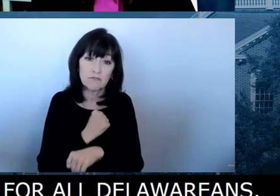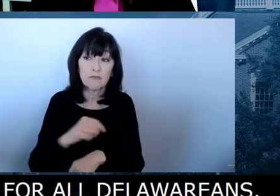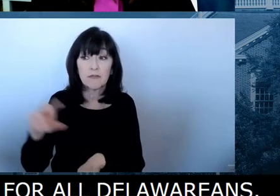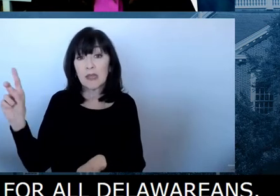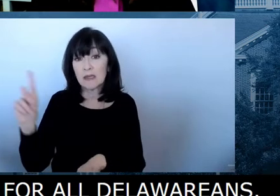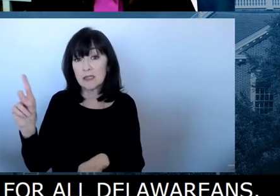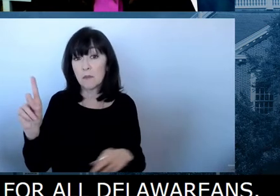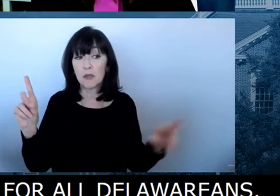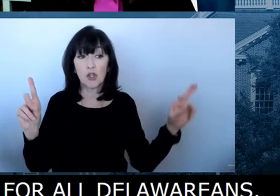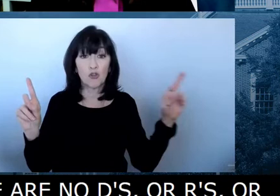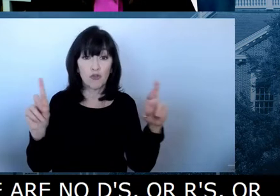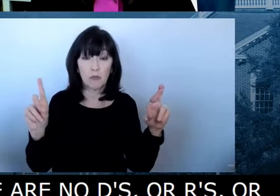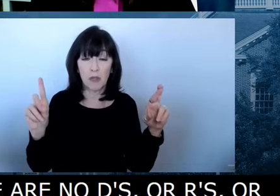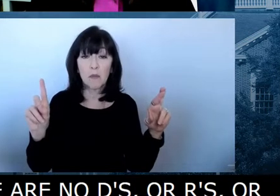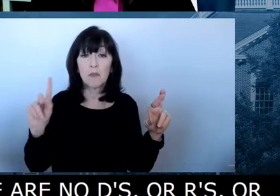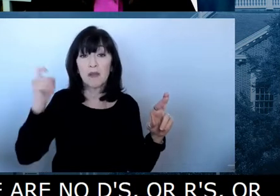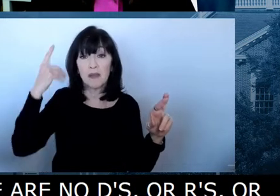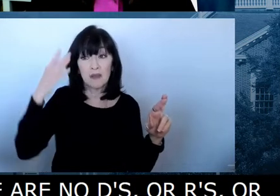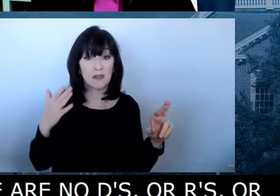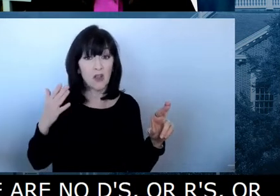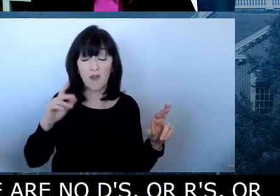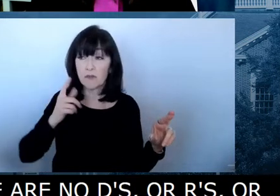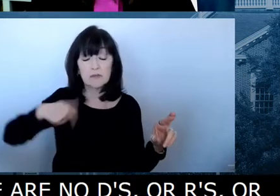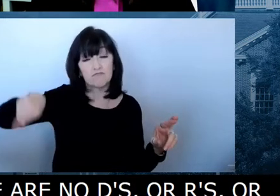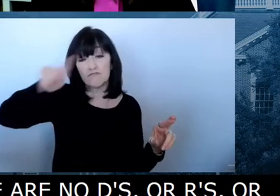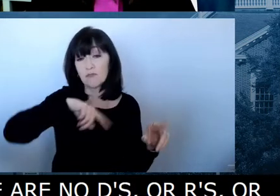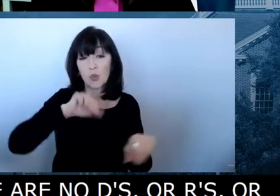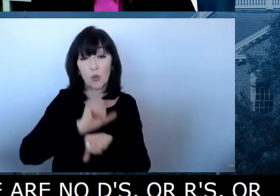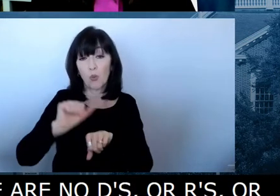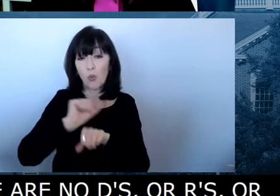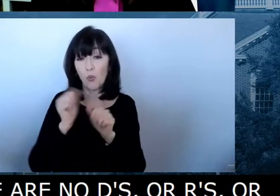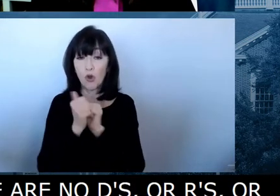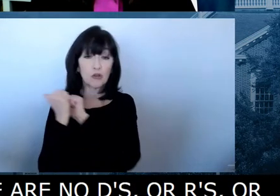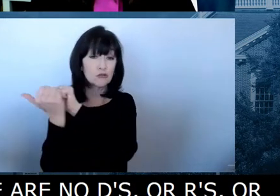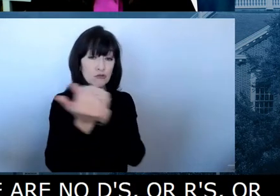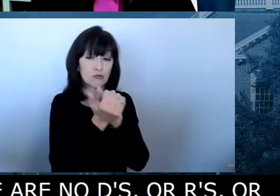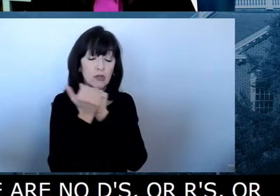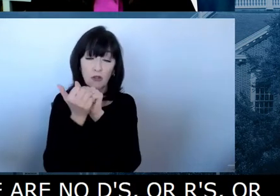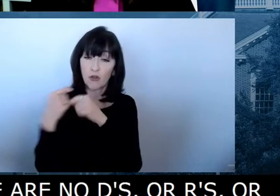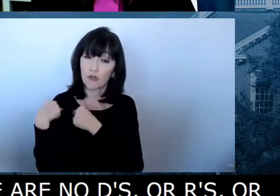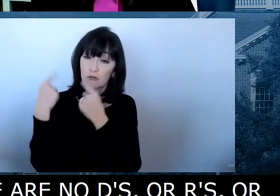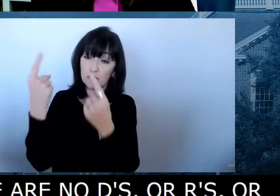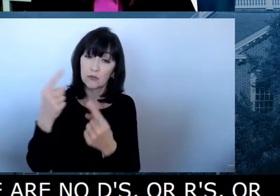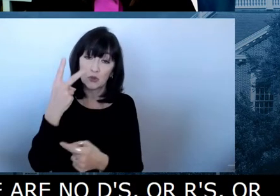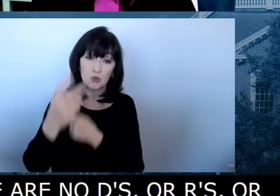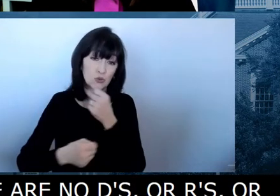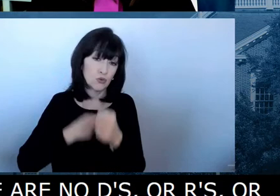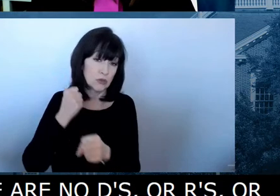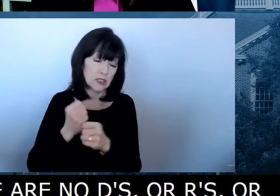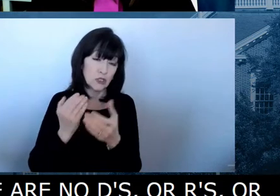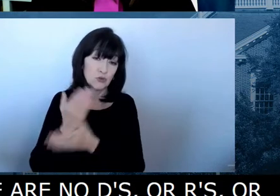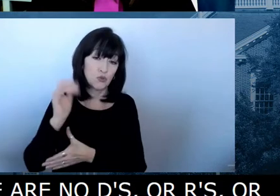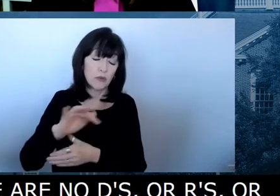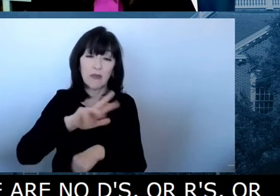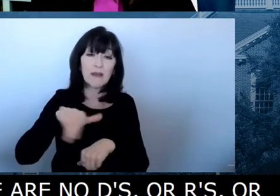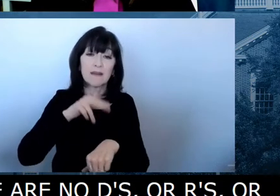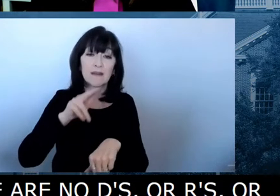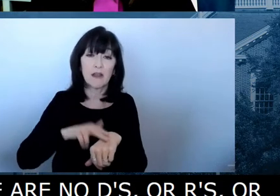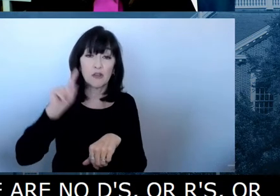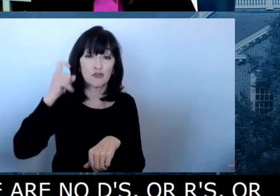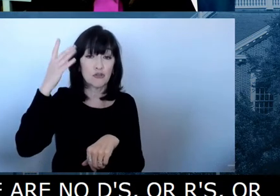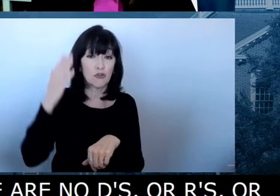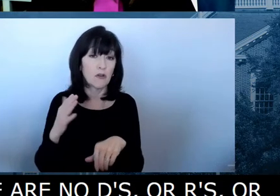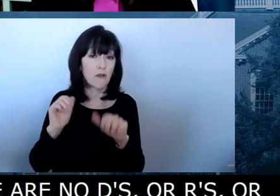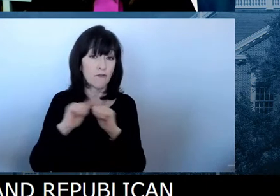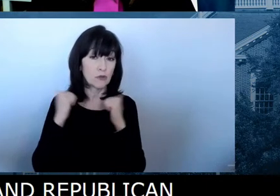very closely together, uh, over the last two years, uh, as through the National Governors Association. And we asked kind of